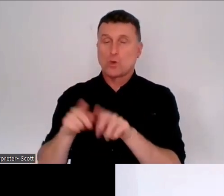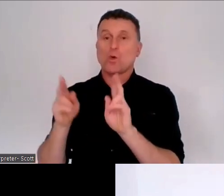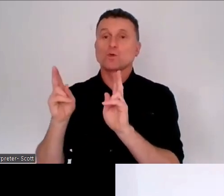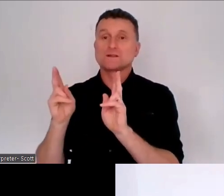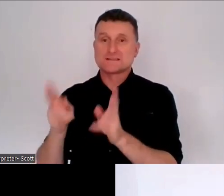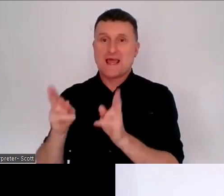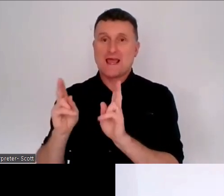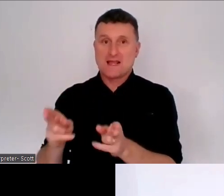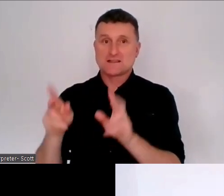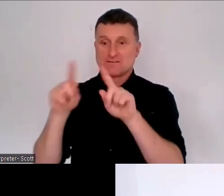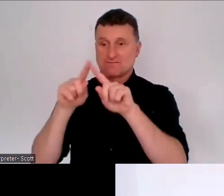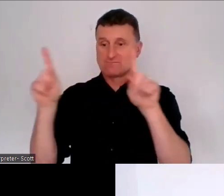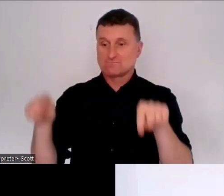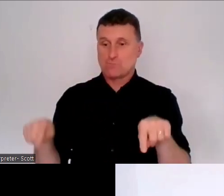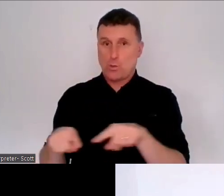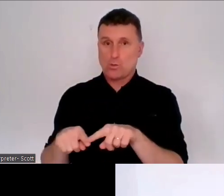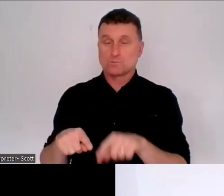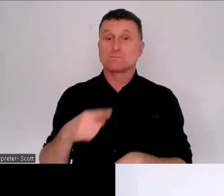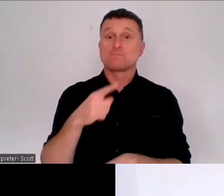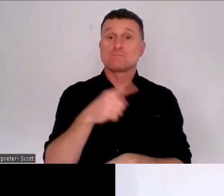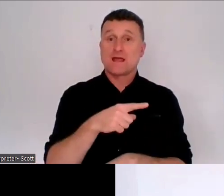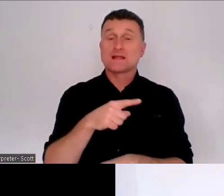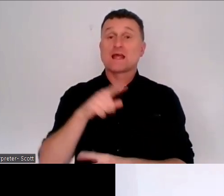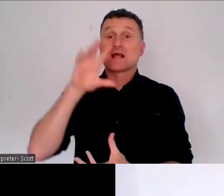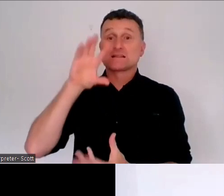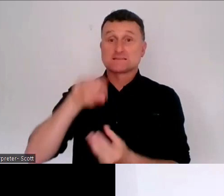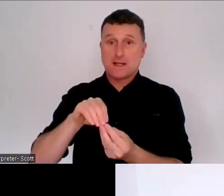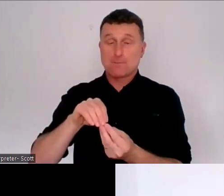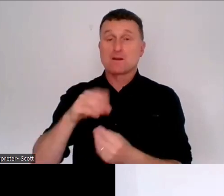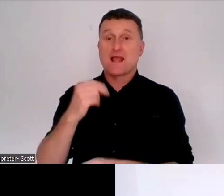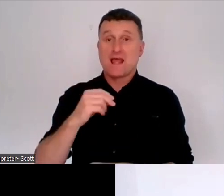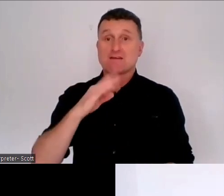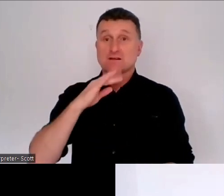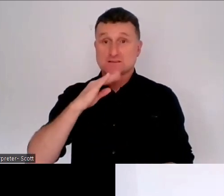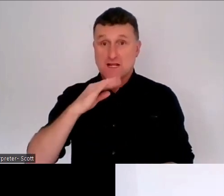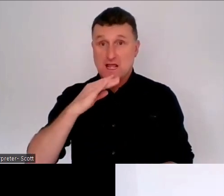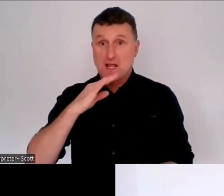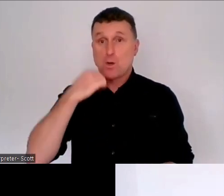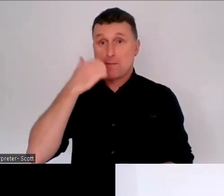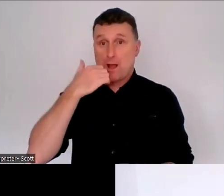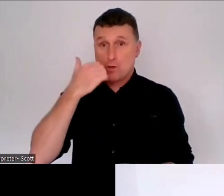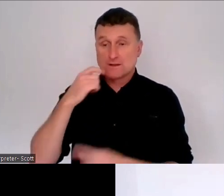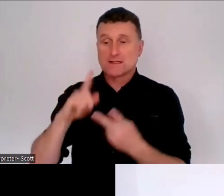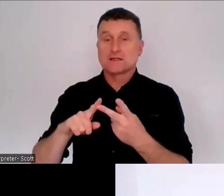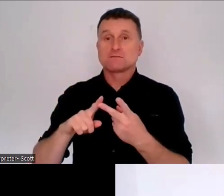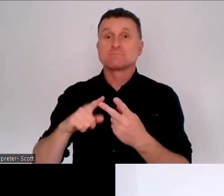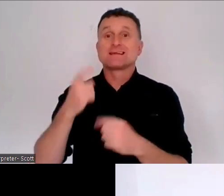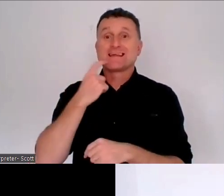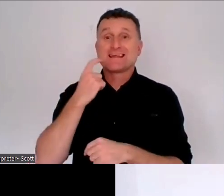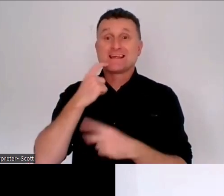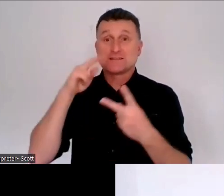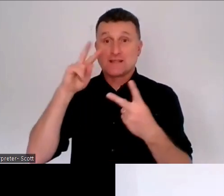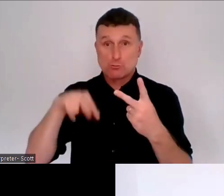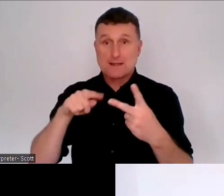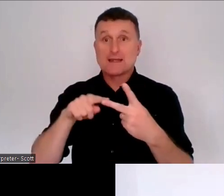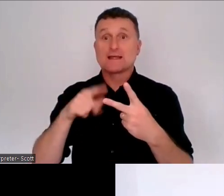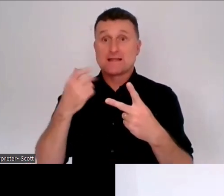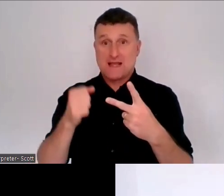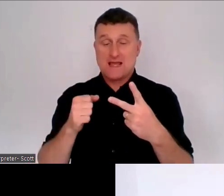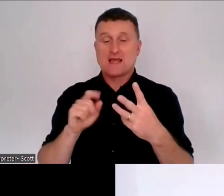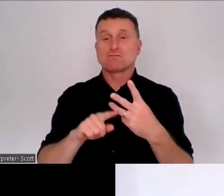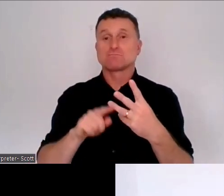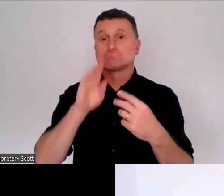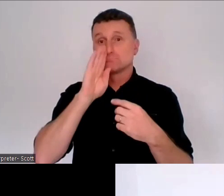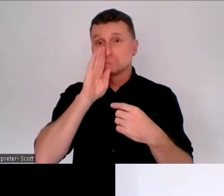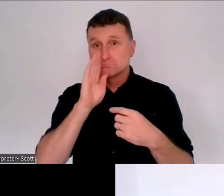available in Te Reo Maori, in Easy Read, in New Zealand Sign Language, in Braille,